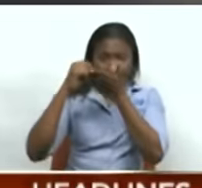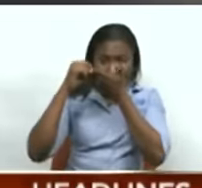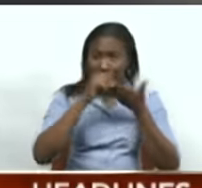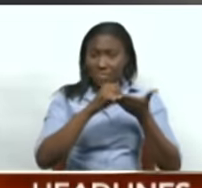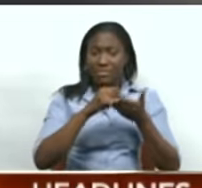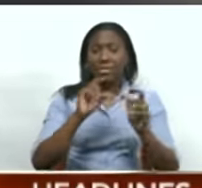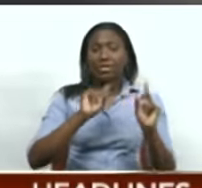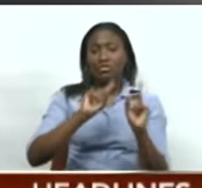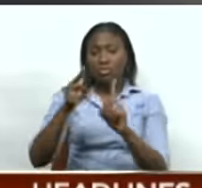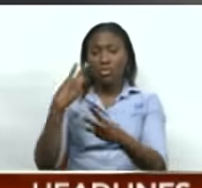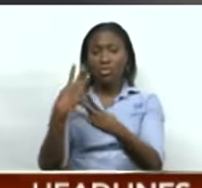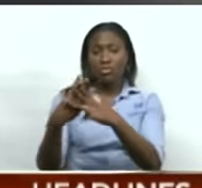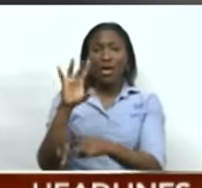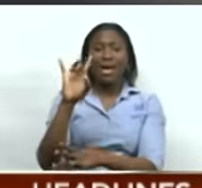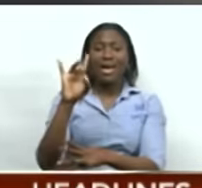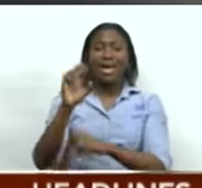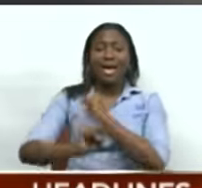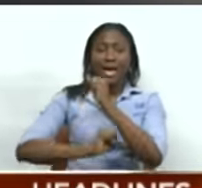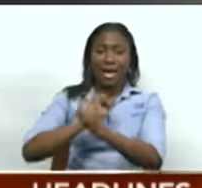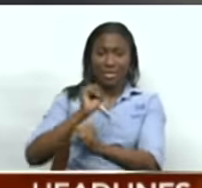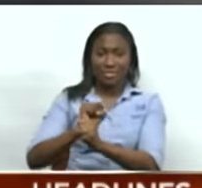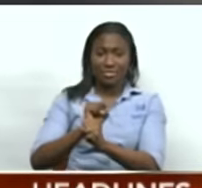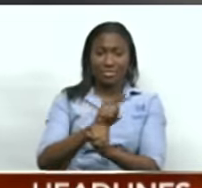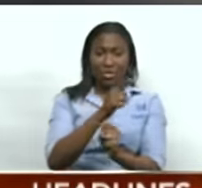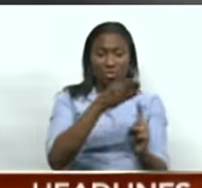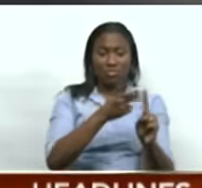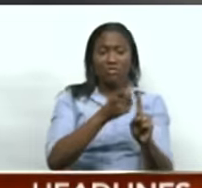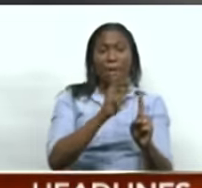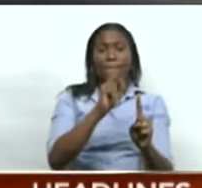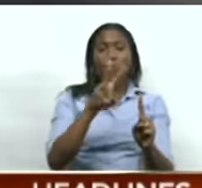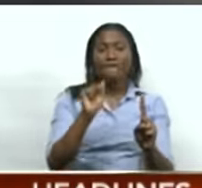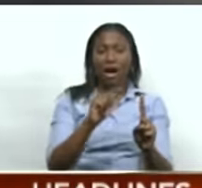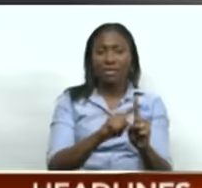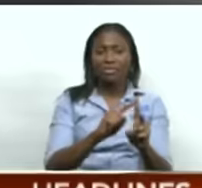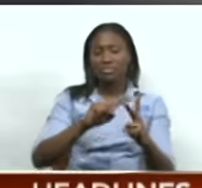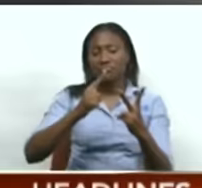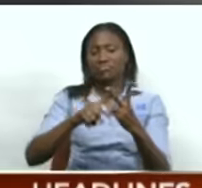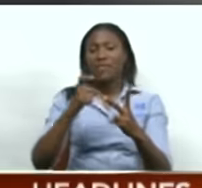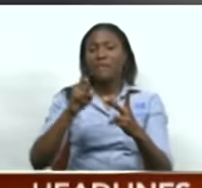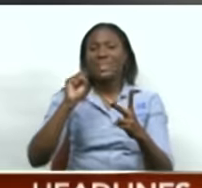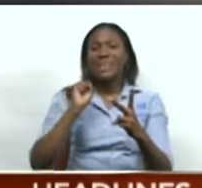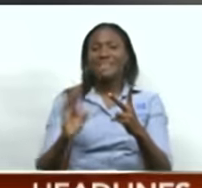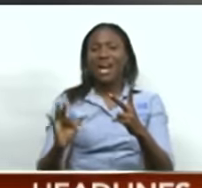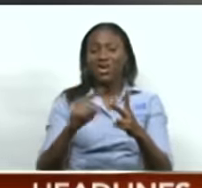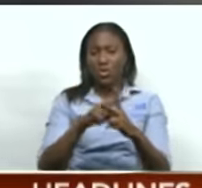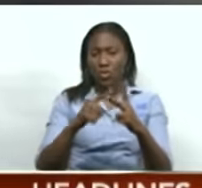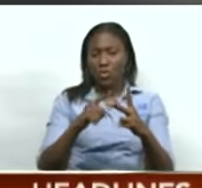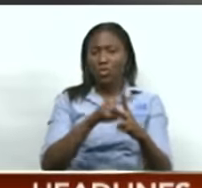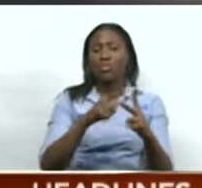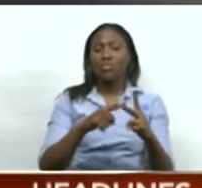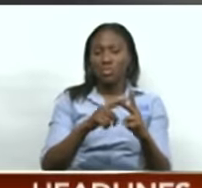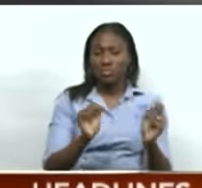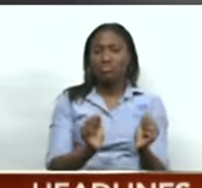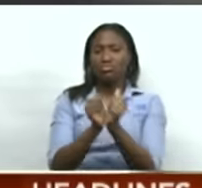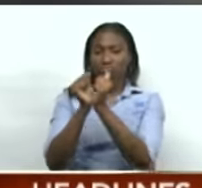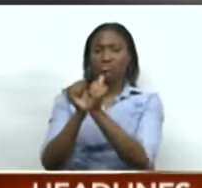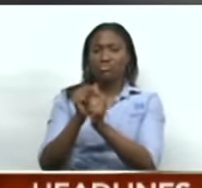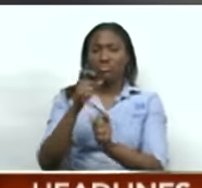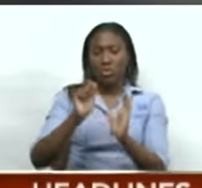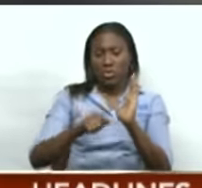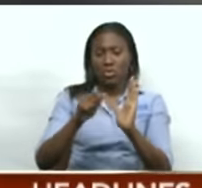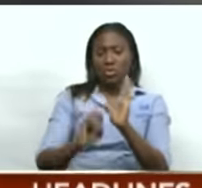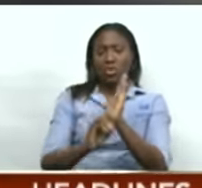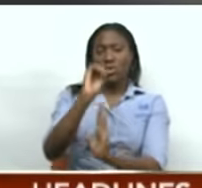prison. 51-year-old Michael Smith of Mova and 47-year-old Kurt Alexis of San Fernando were convicted by a nine-member jury on October